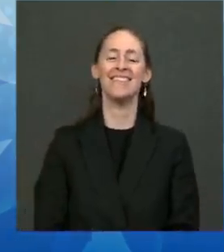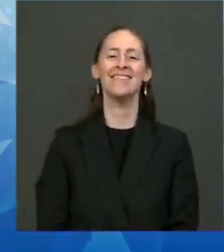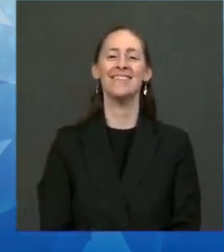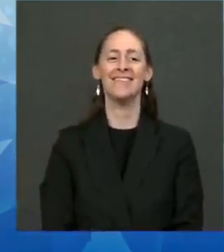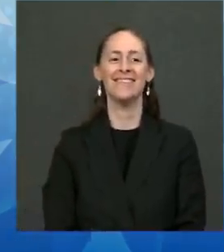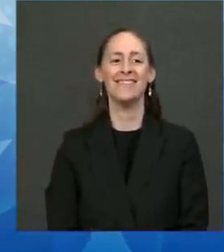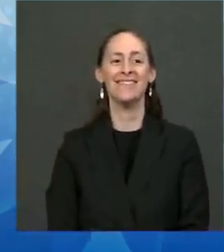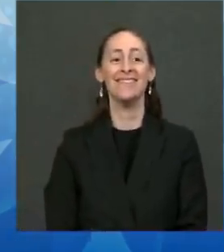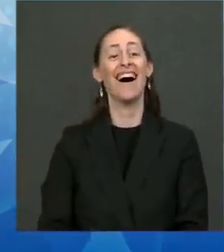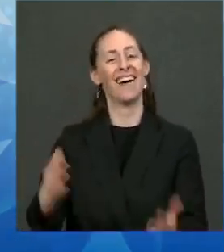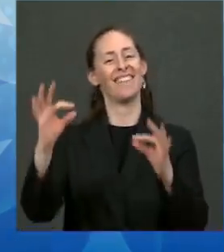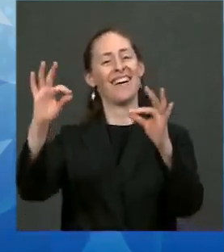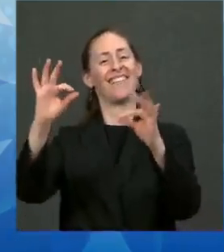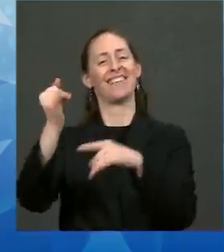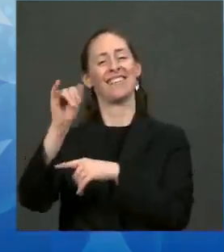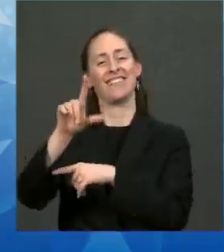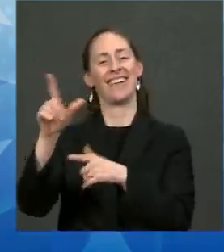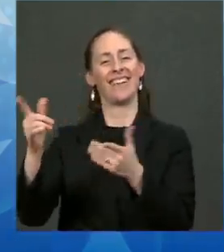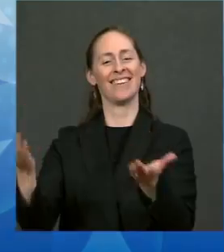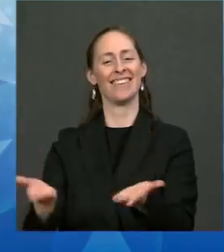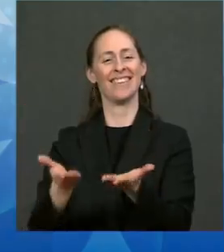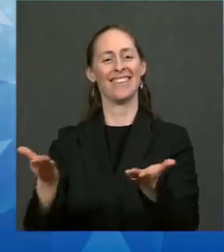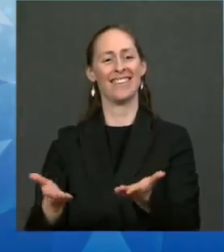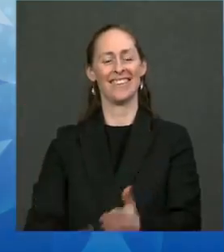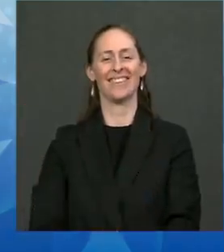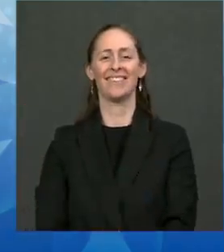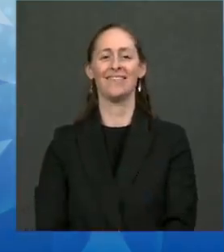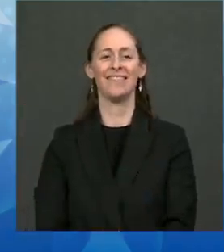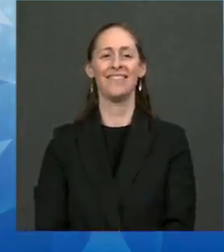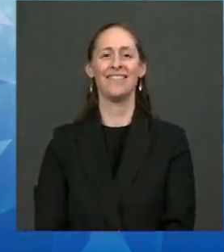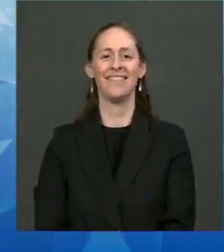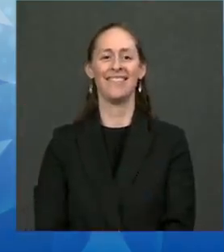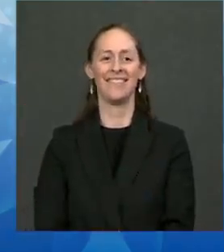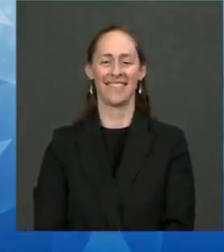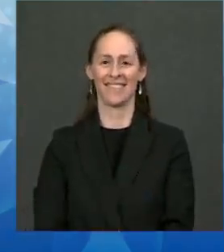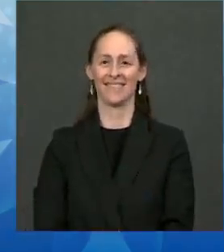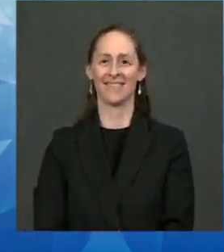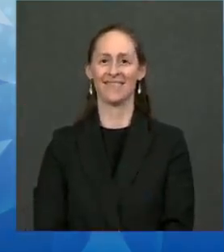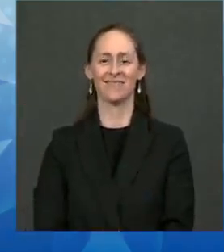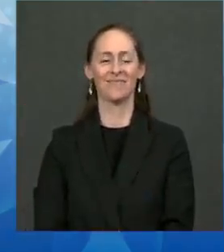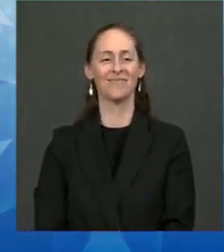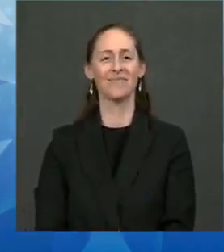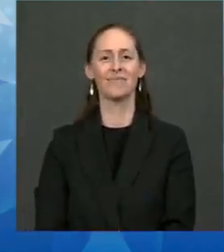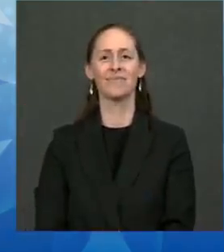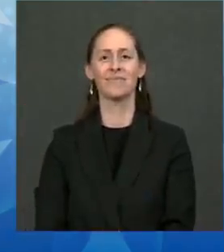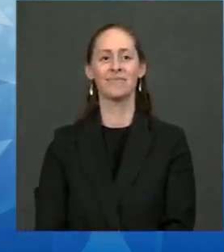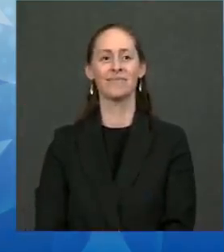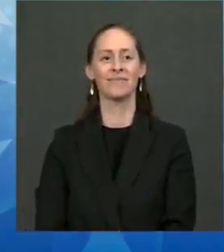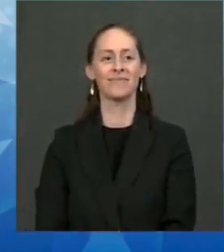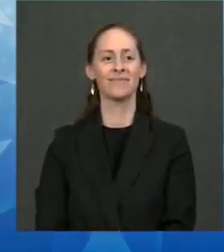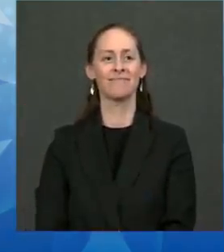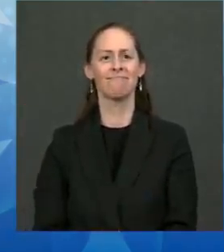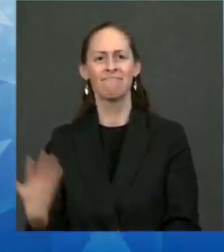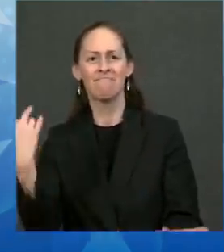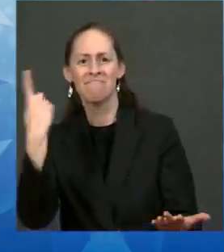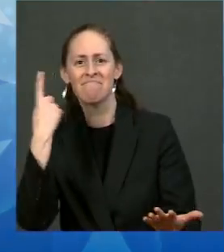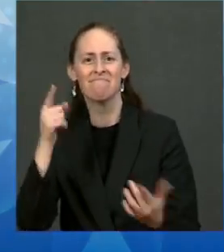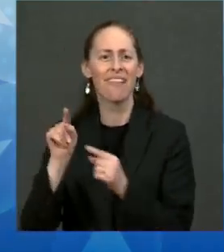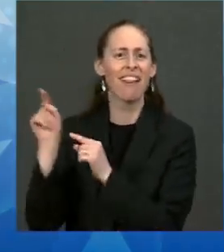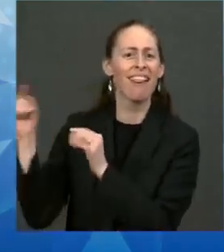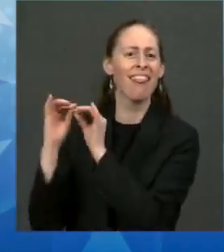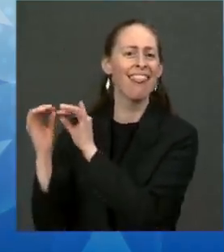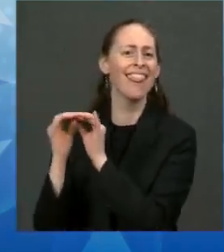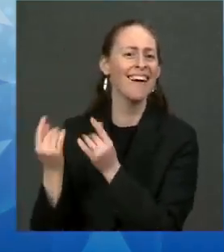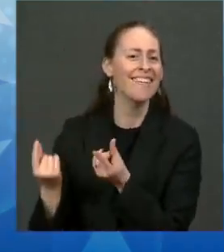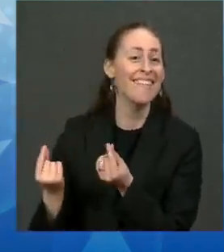Jill's here, the Attorney General. We got the — everybody's there. All right, Jill. I don't know what was going on back there, but all right. We're all